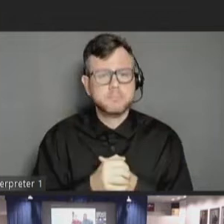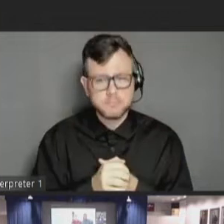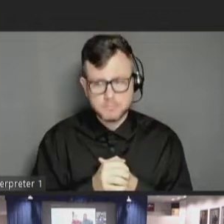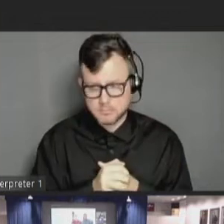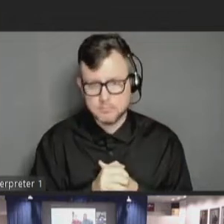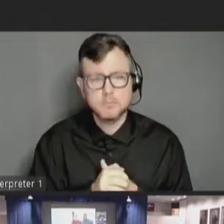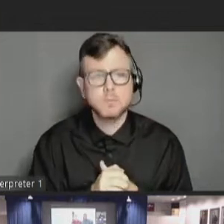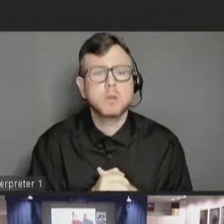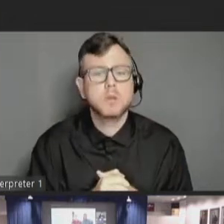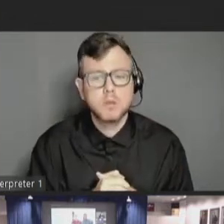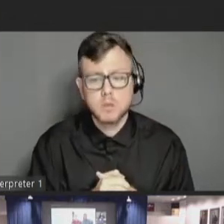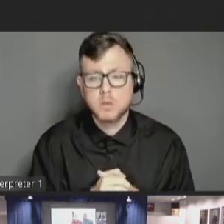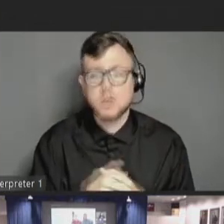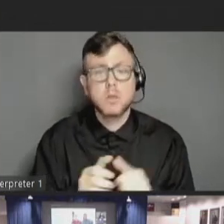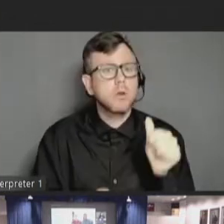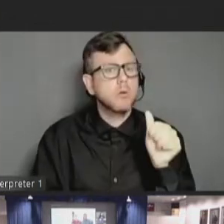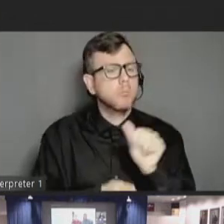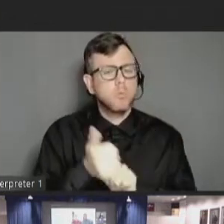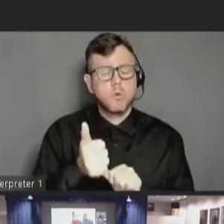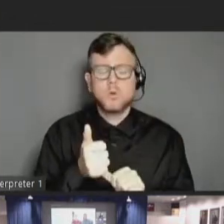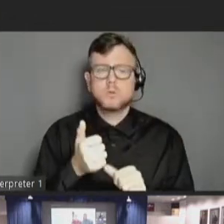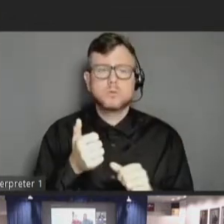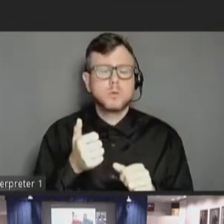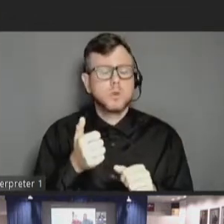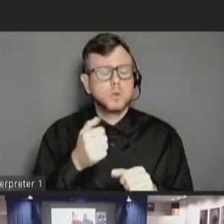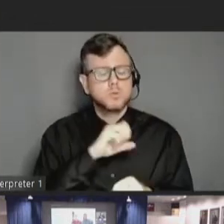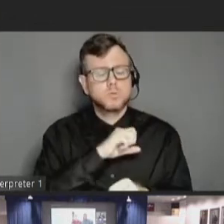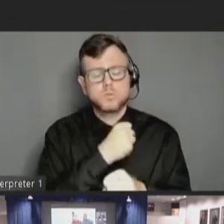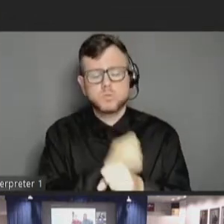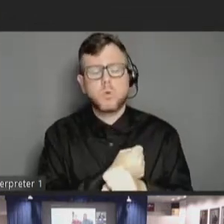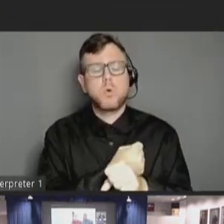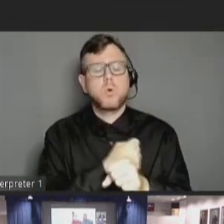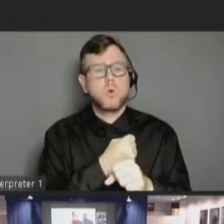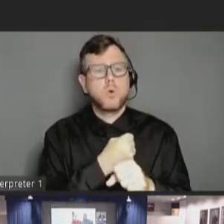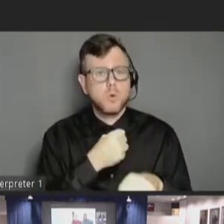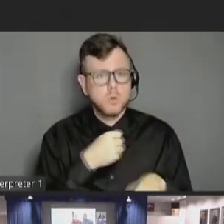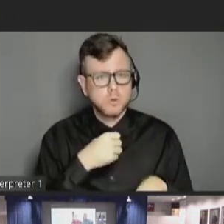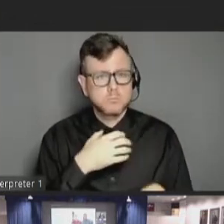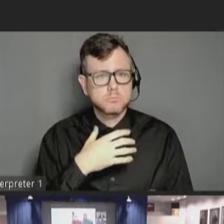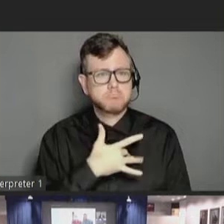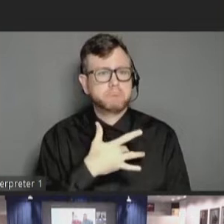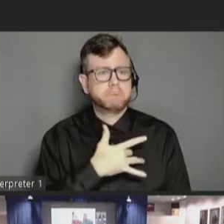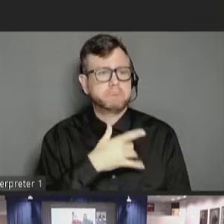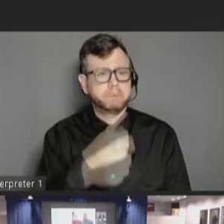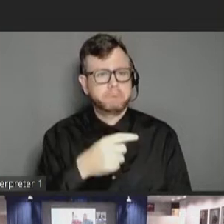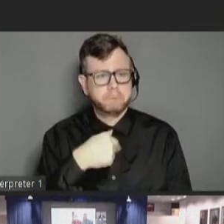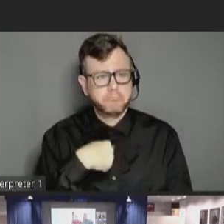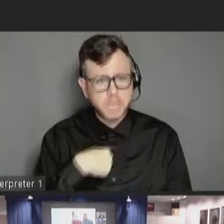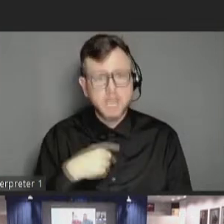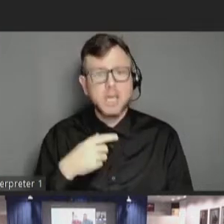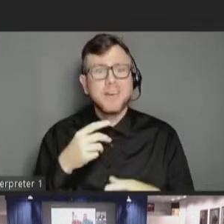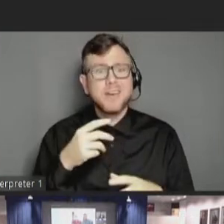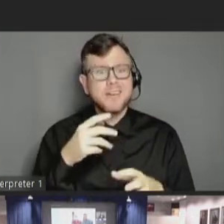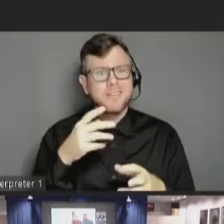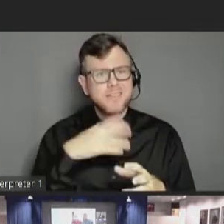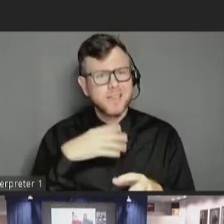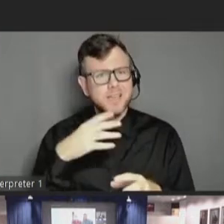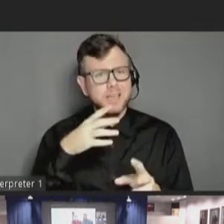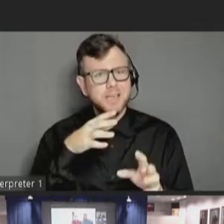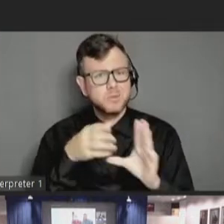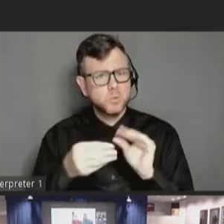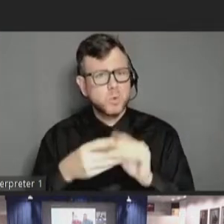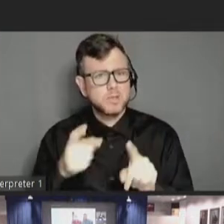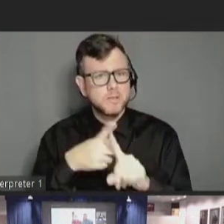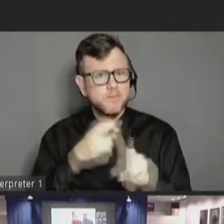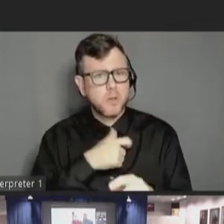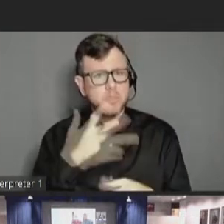And perhaps the most powerful and promising was the feedback that we received from our dedicated healthcare professionals. These are the folks